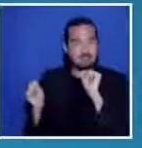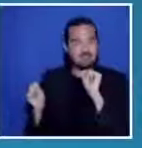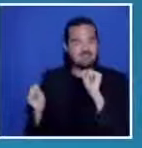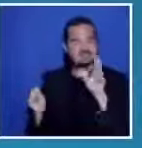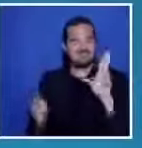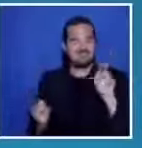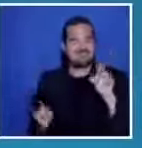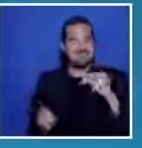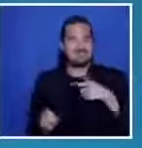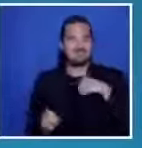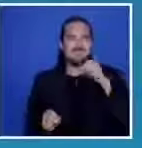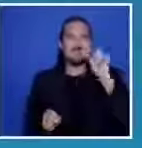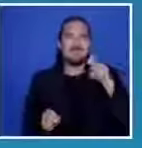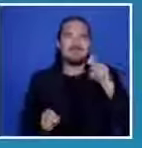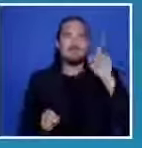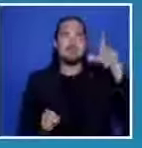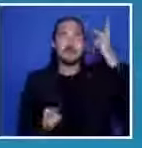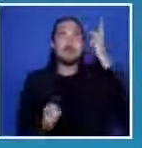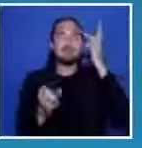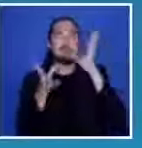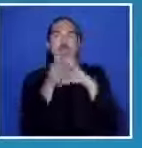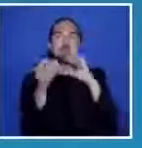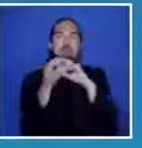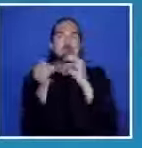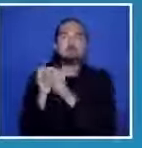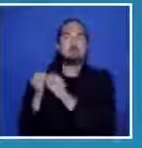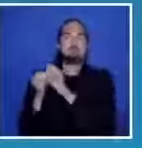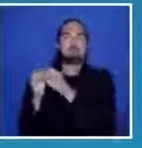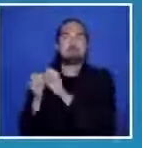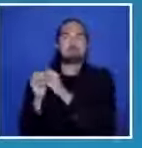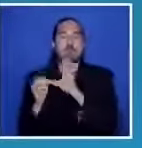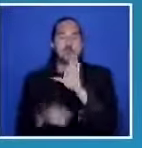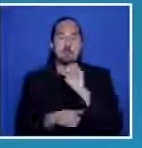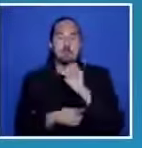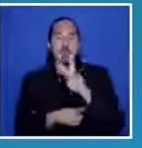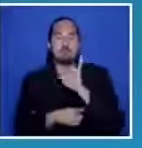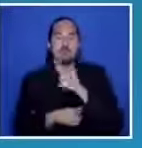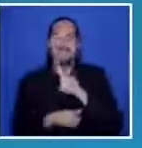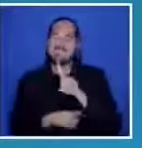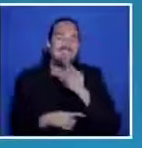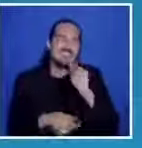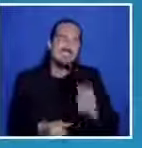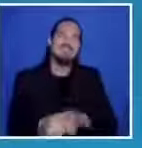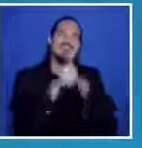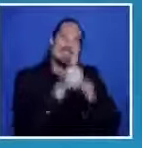We need courage We need leadership We need gavin newsom